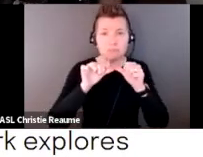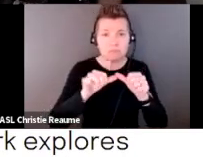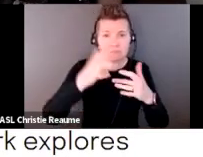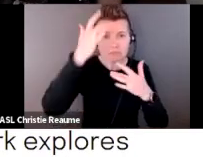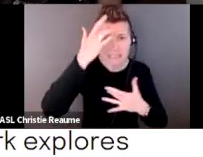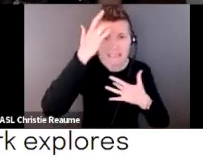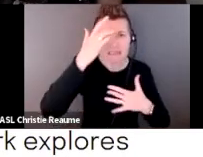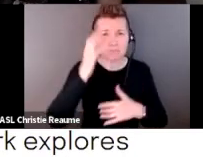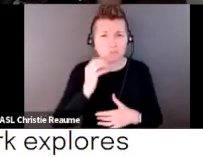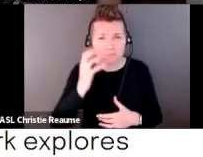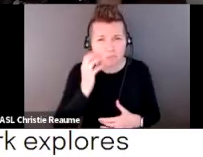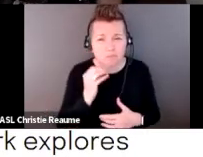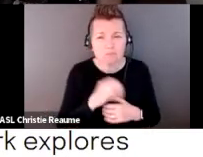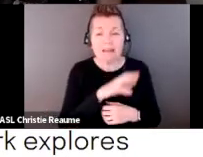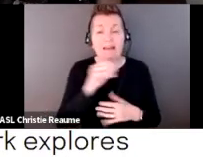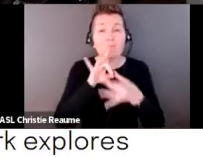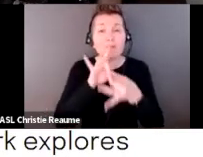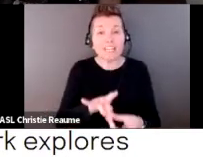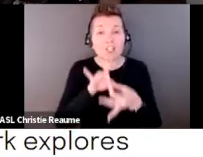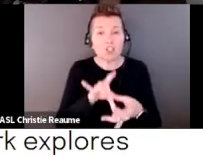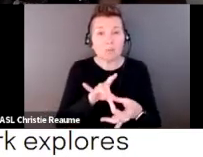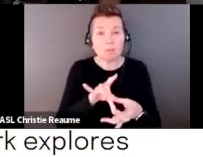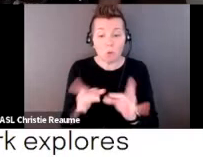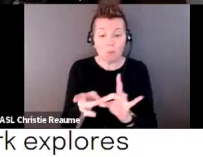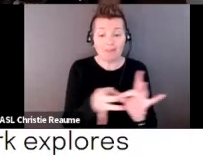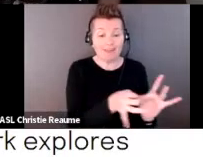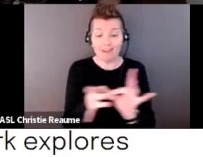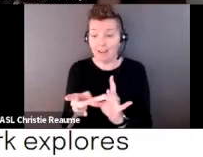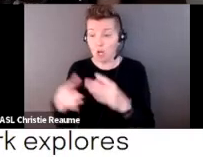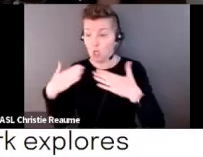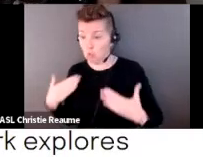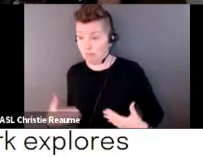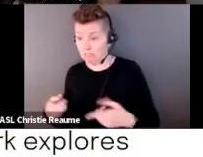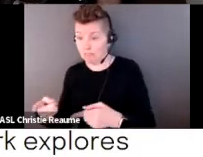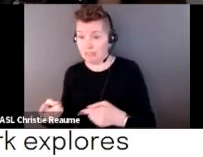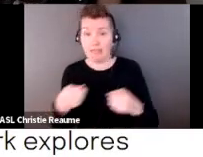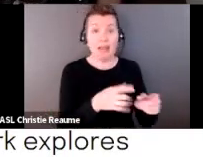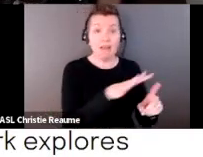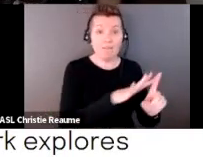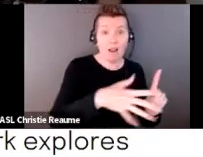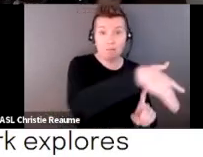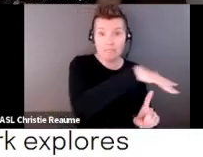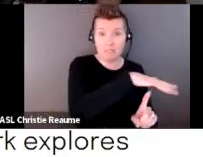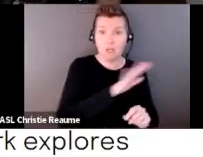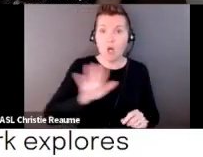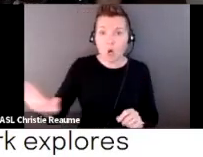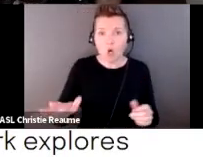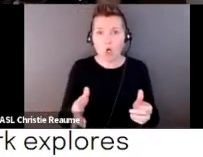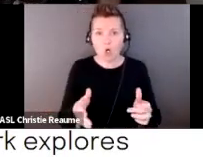relationship between humans and their environment. Many of Haley's ceramic pieces represent the self